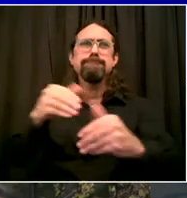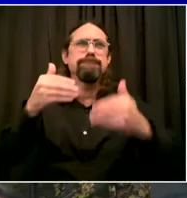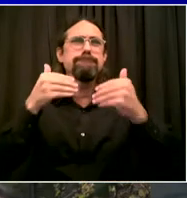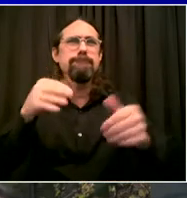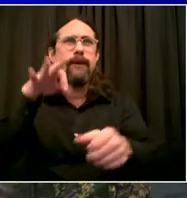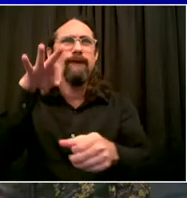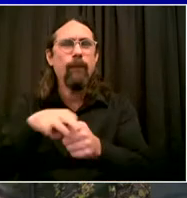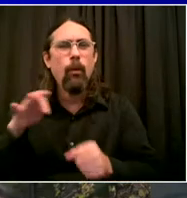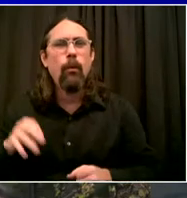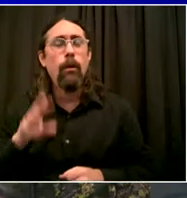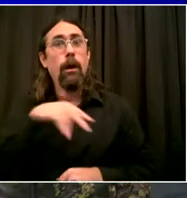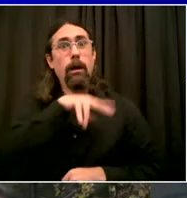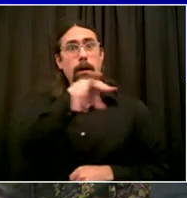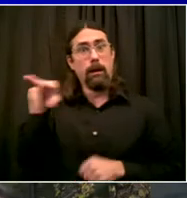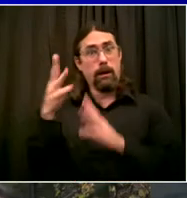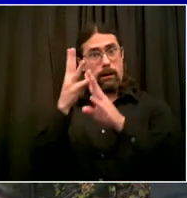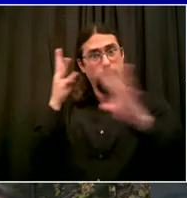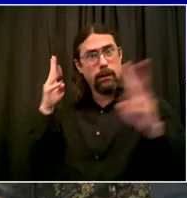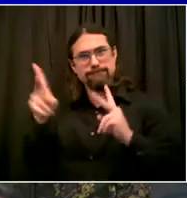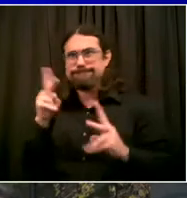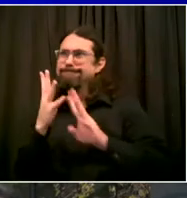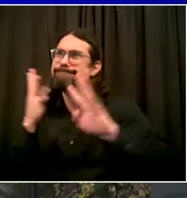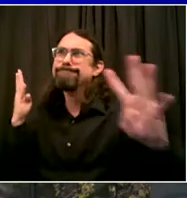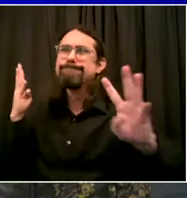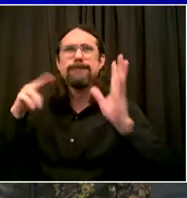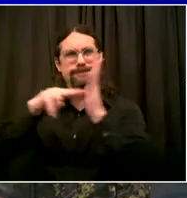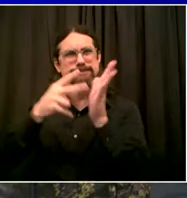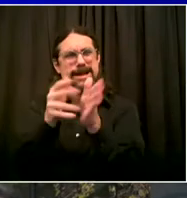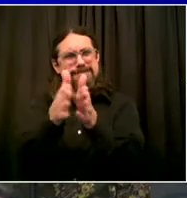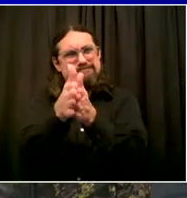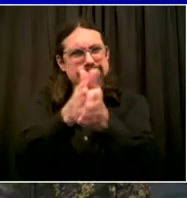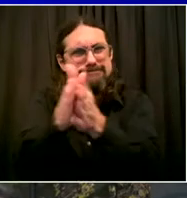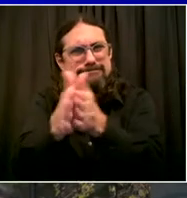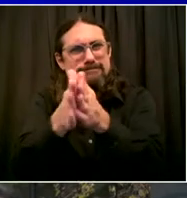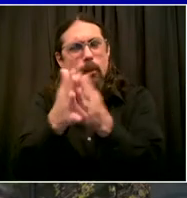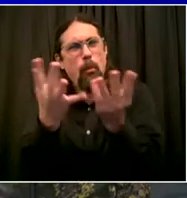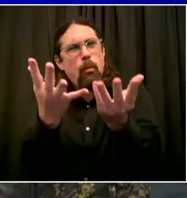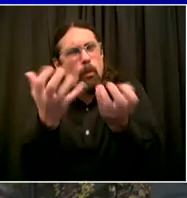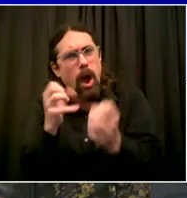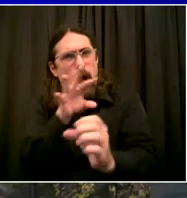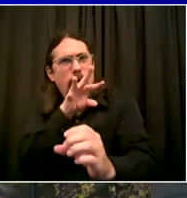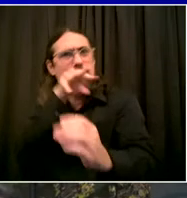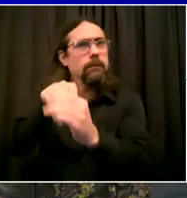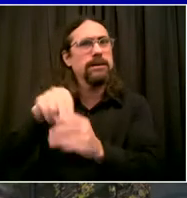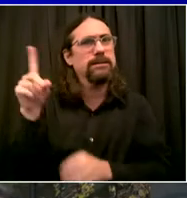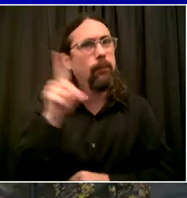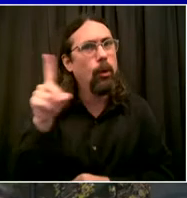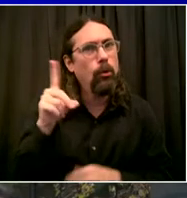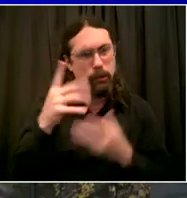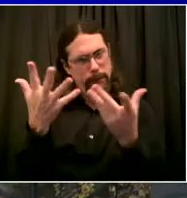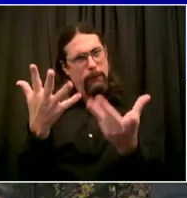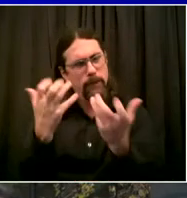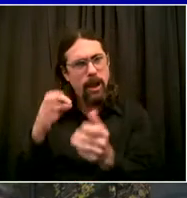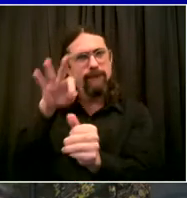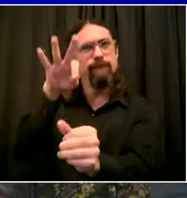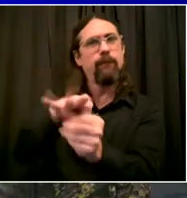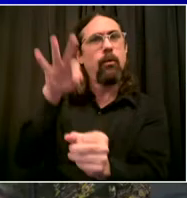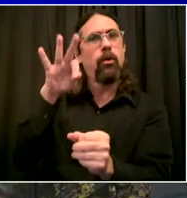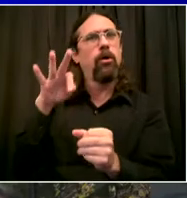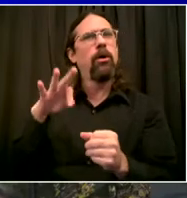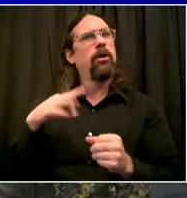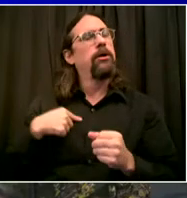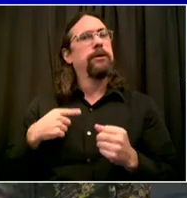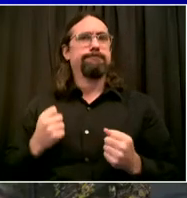matter what to vote. It was something powerful. You could feel how much people cared, how much they wanted to make a difference.